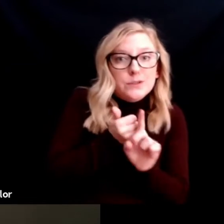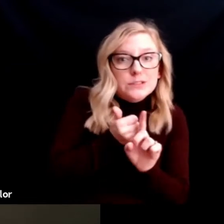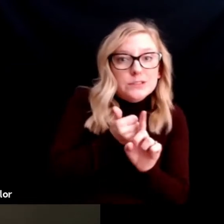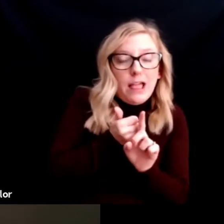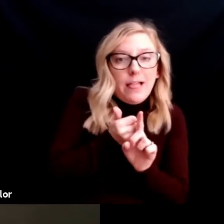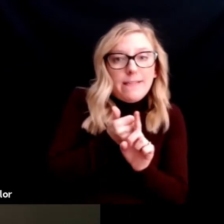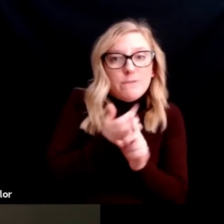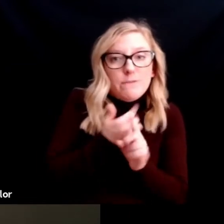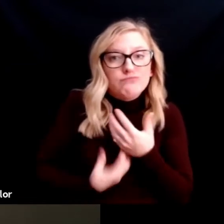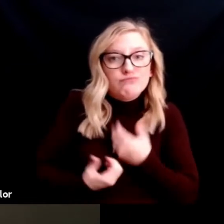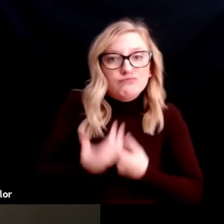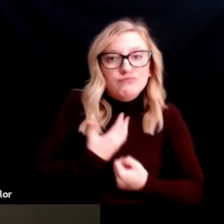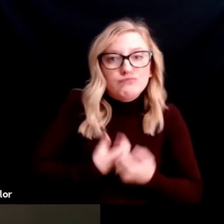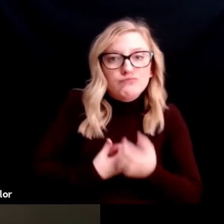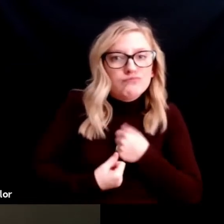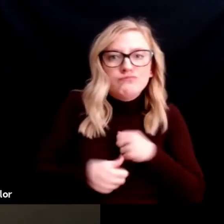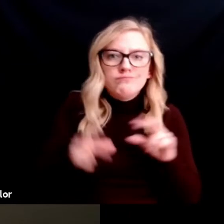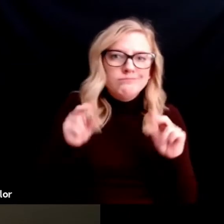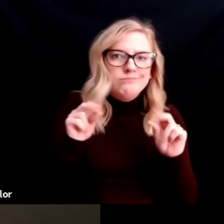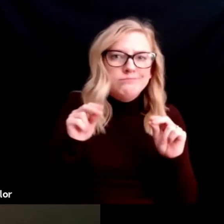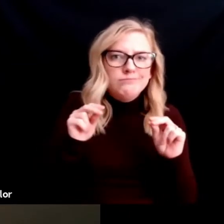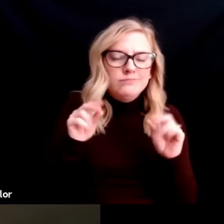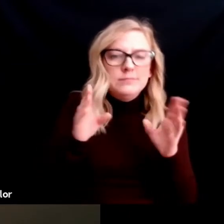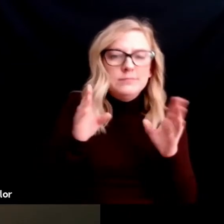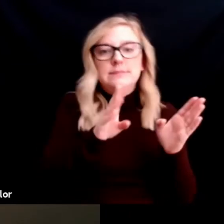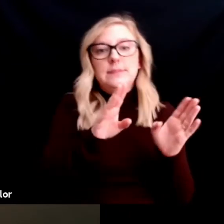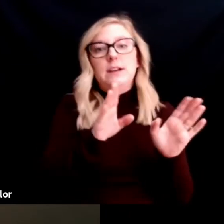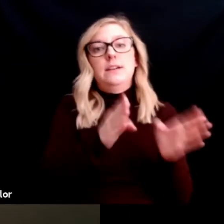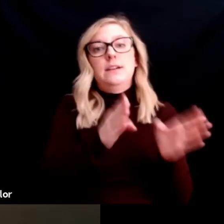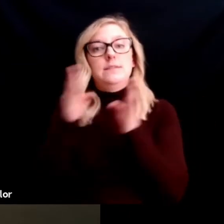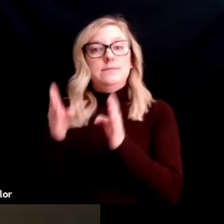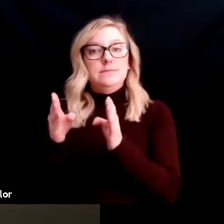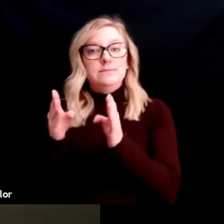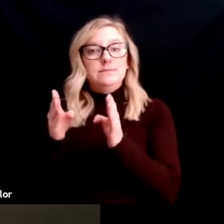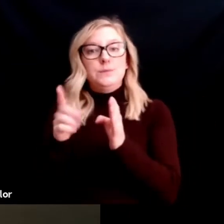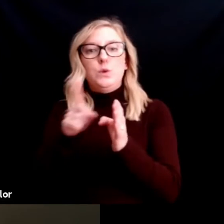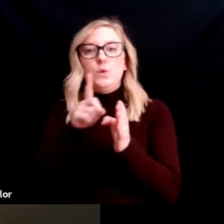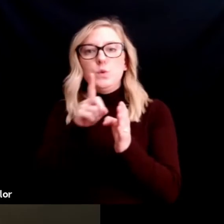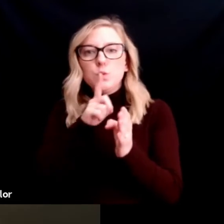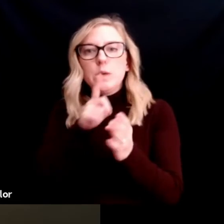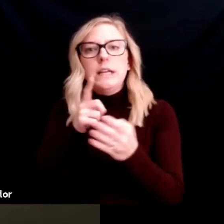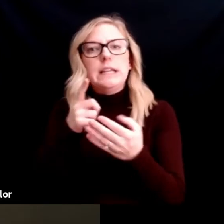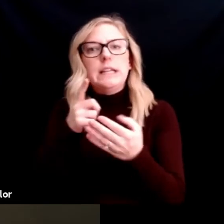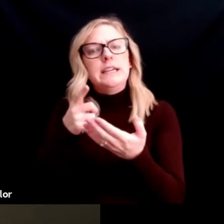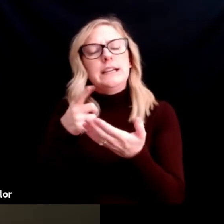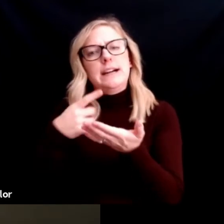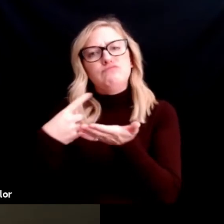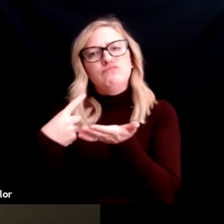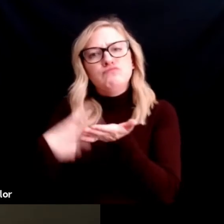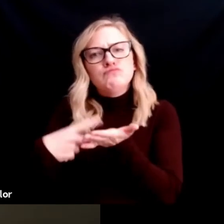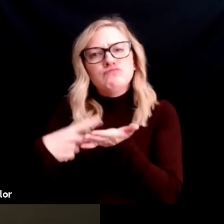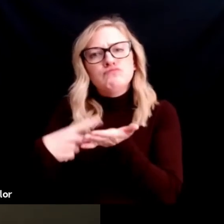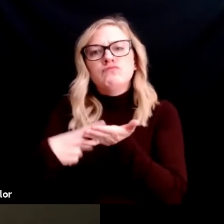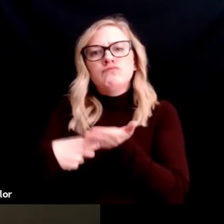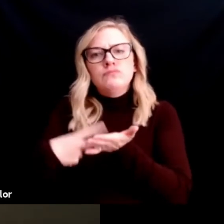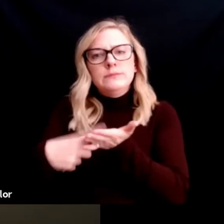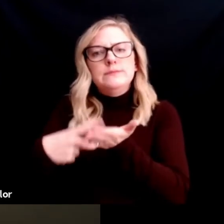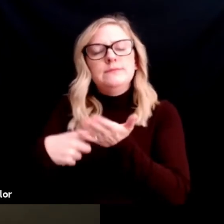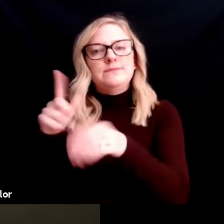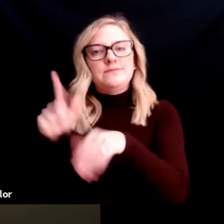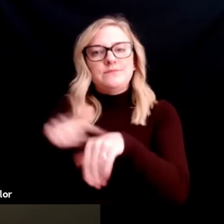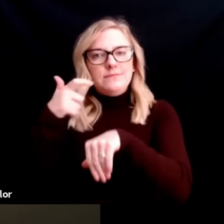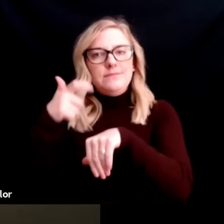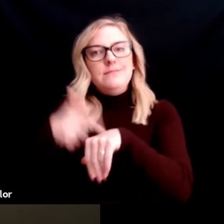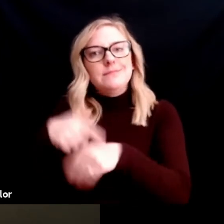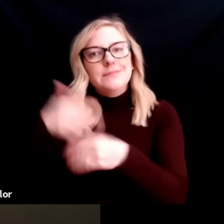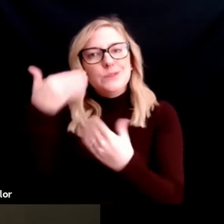Also, taking time to get to know each other. We know that you don't meet someone, and then the next day or next week, you're best friends